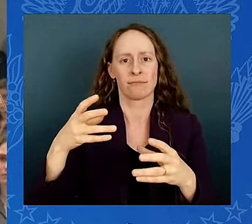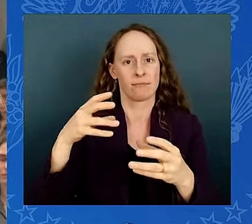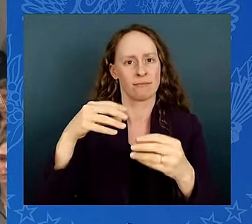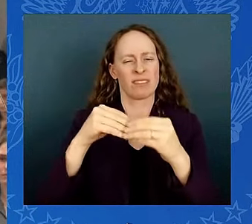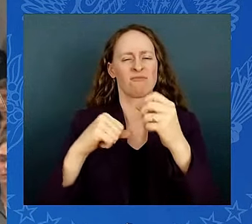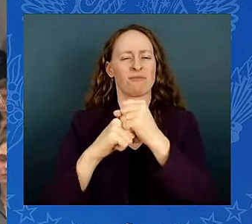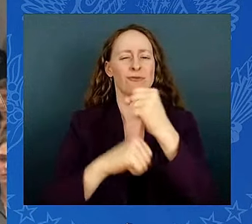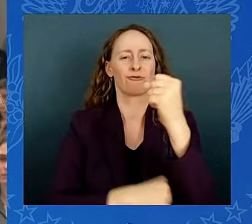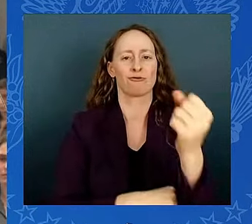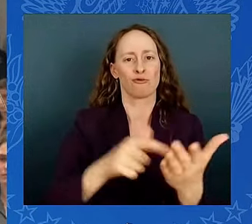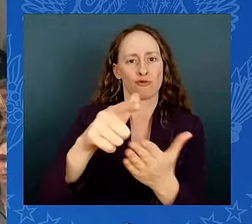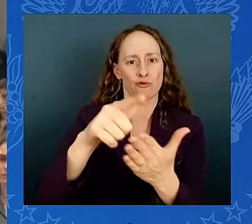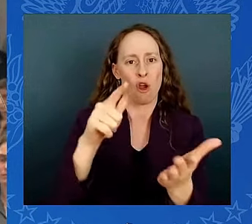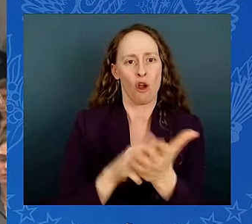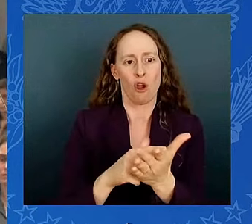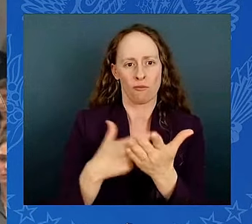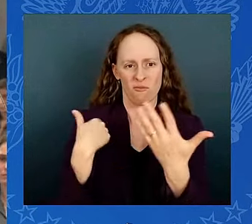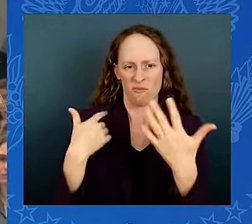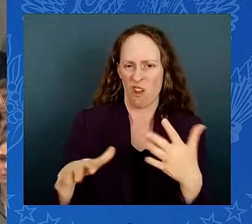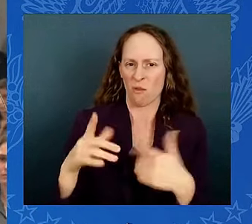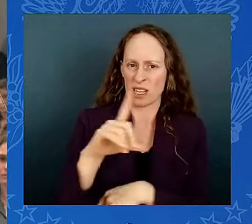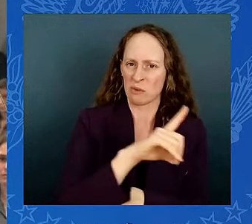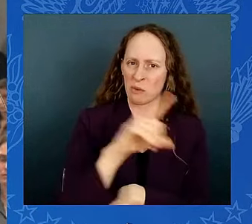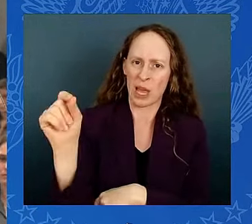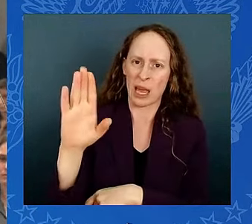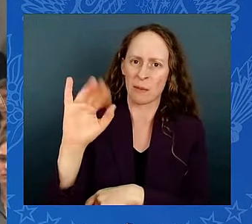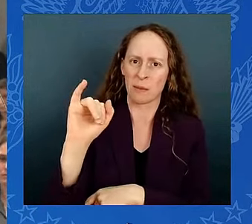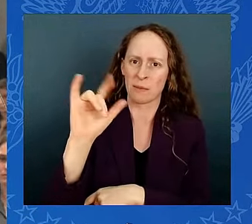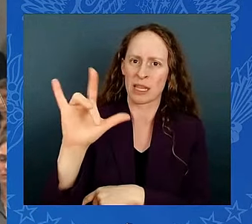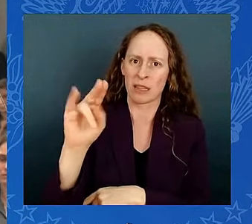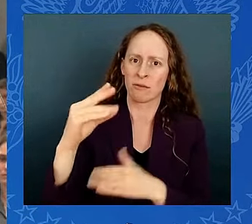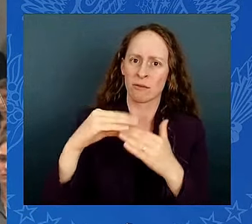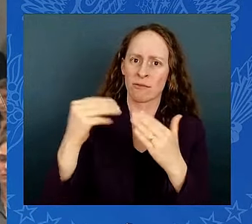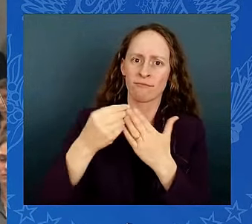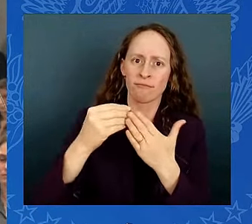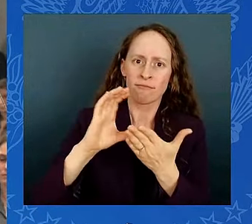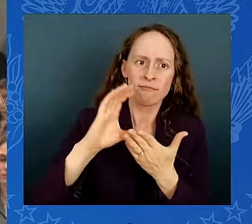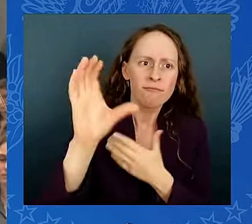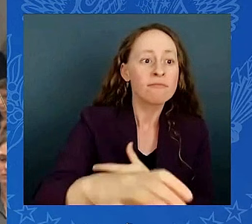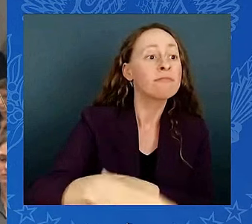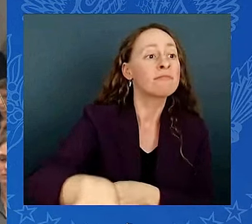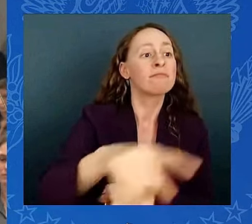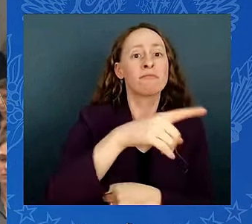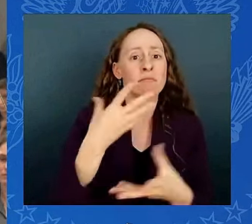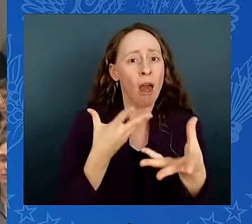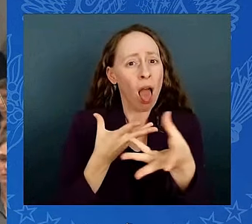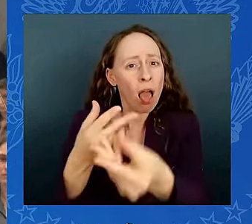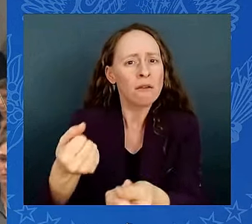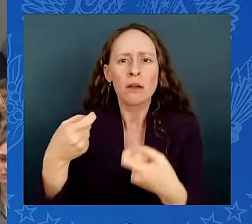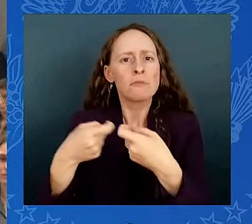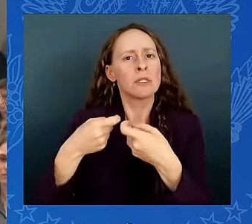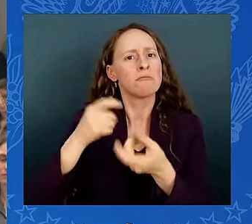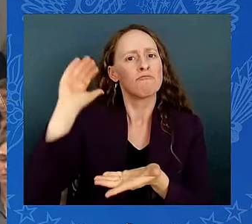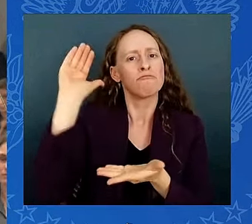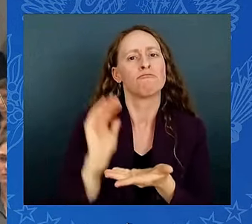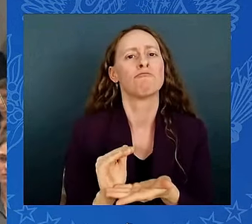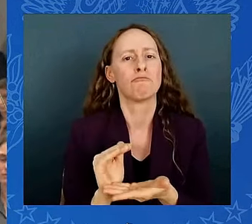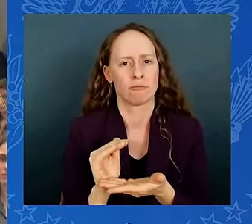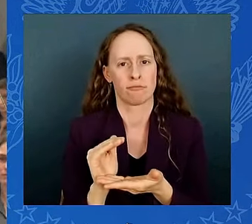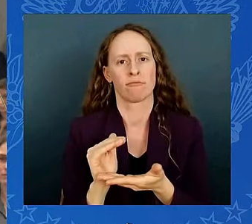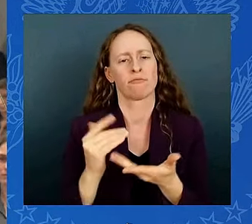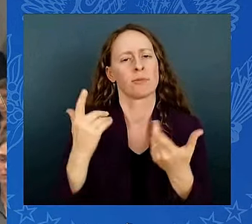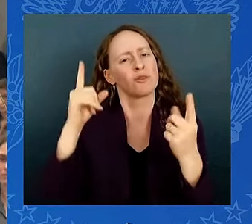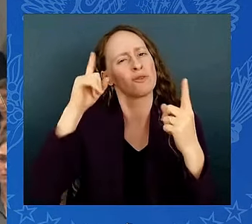withstand stronger heatwaves and storms. In my Inflation Reduction Act, the most significant climate investment ever in the history of the world,